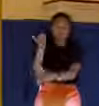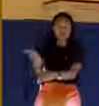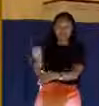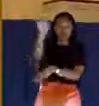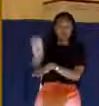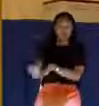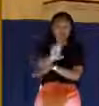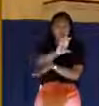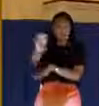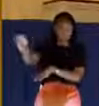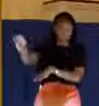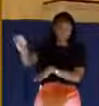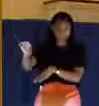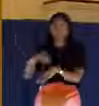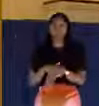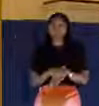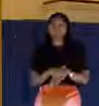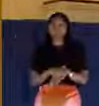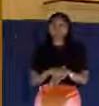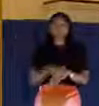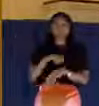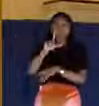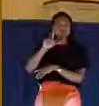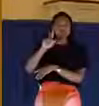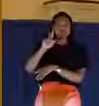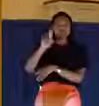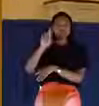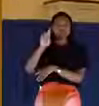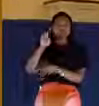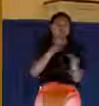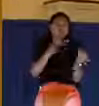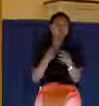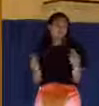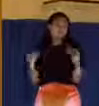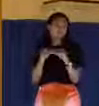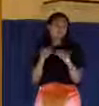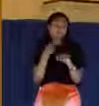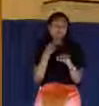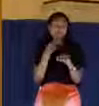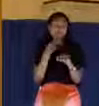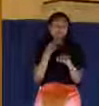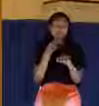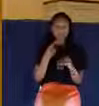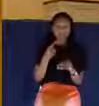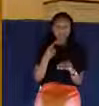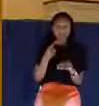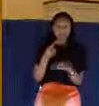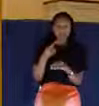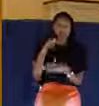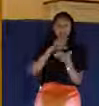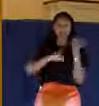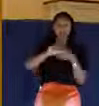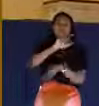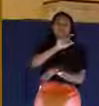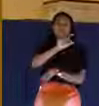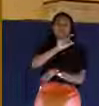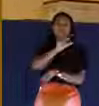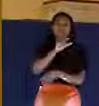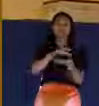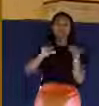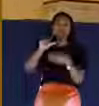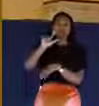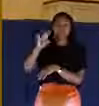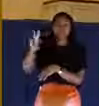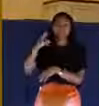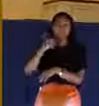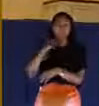of crucifixion. And Luke's gospel gives us a little more detail. Luke tells us in Luke 23, verse 27,